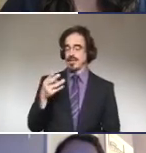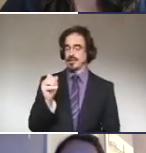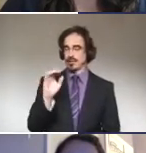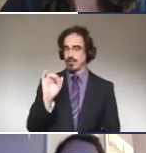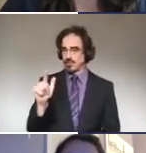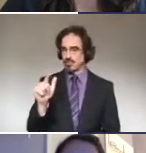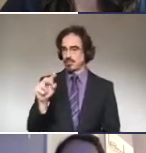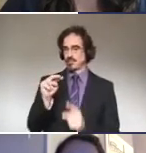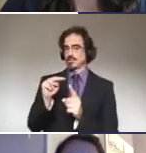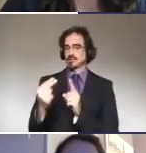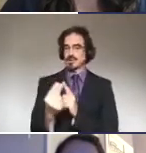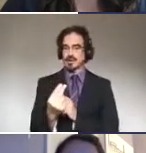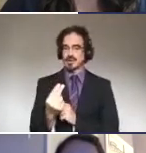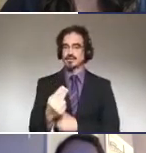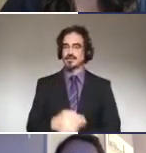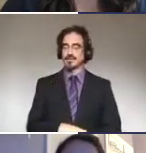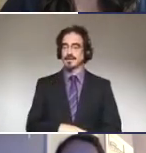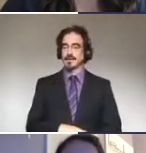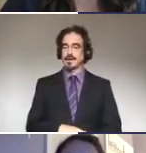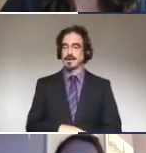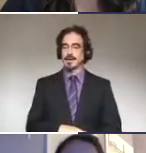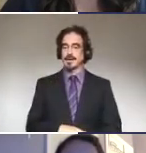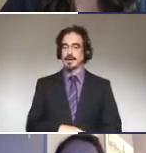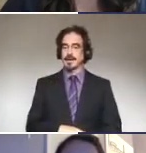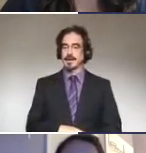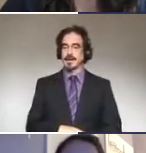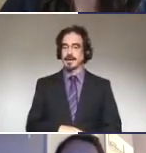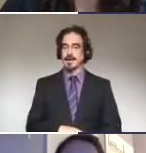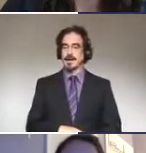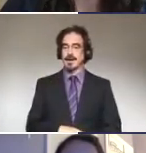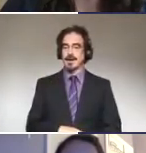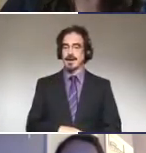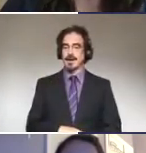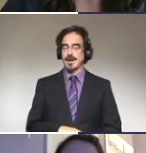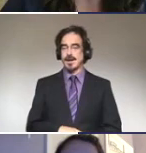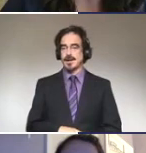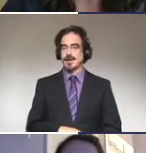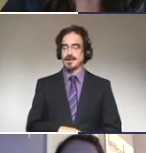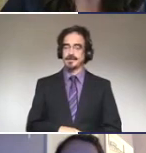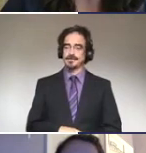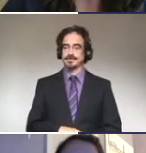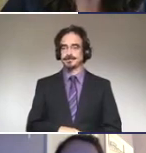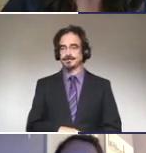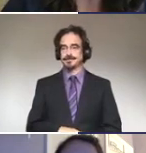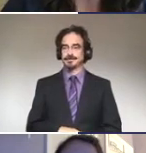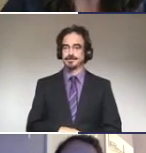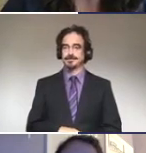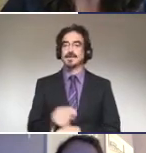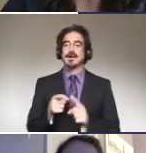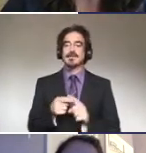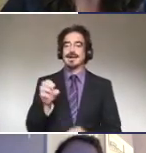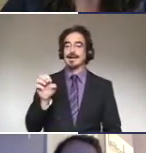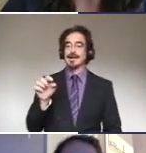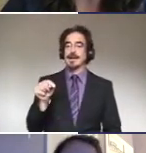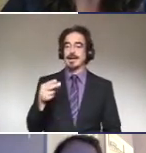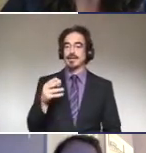I mean, I do think from an ethical standpoint as a business owner